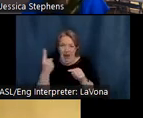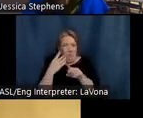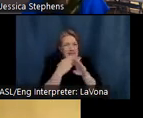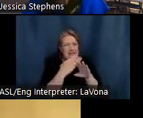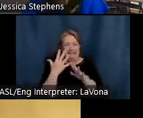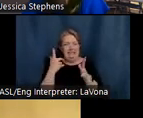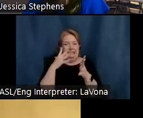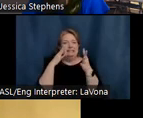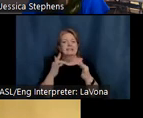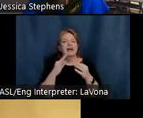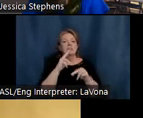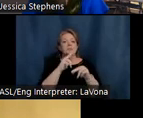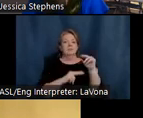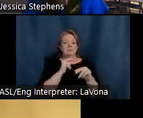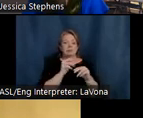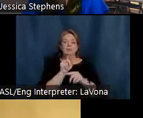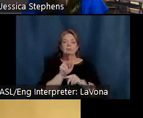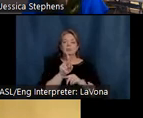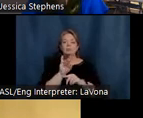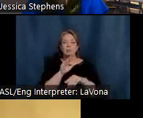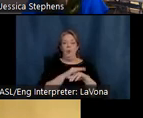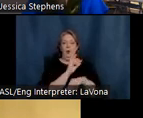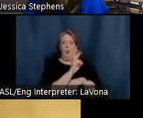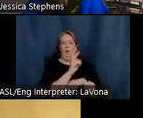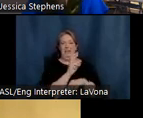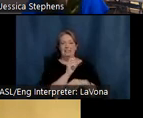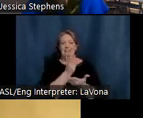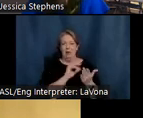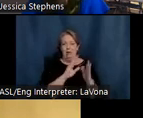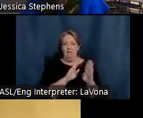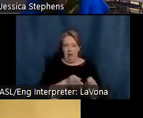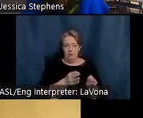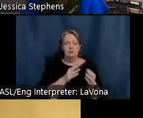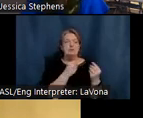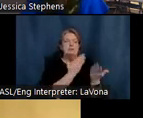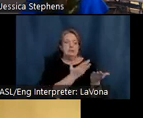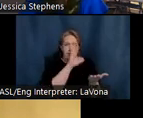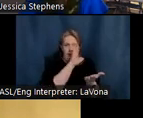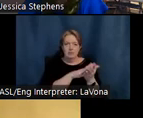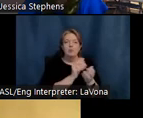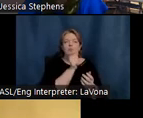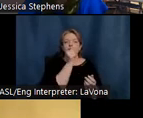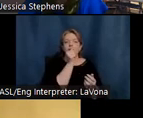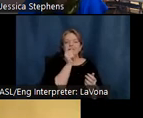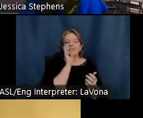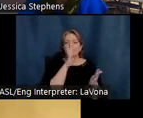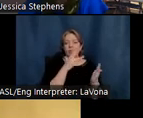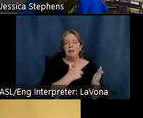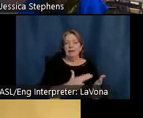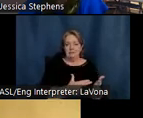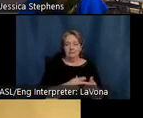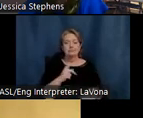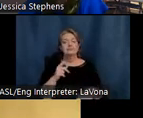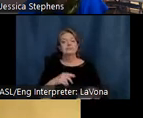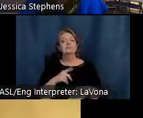more privacy for TC when he was working indoors. When it was decided the West Wing would be